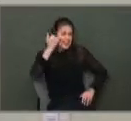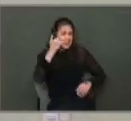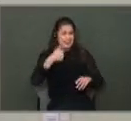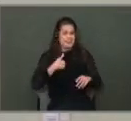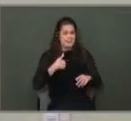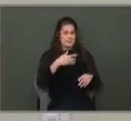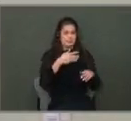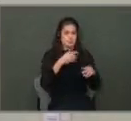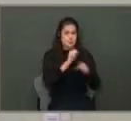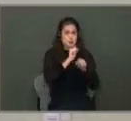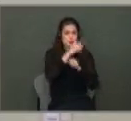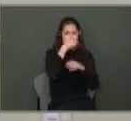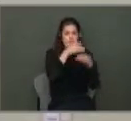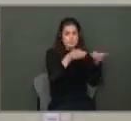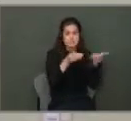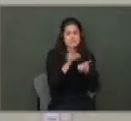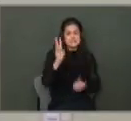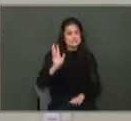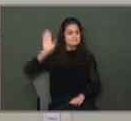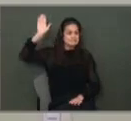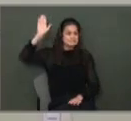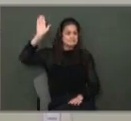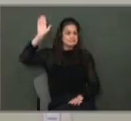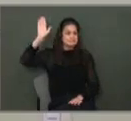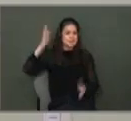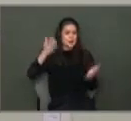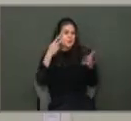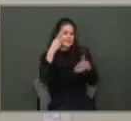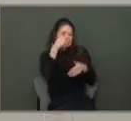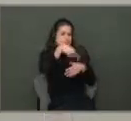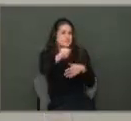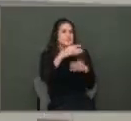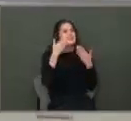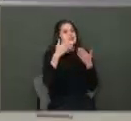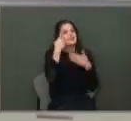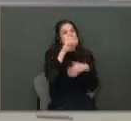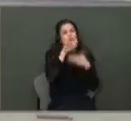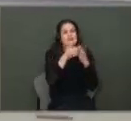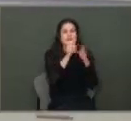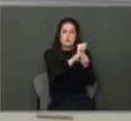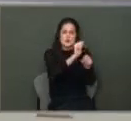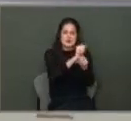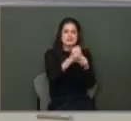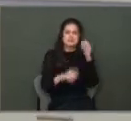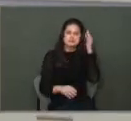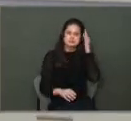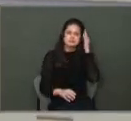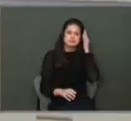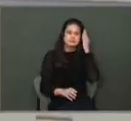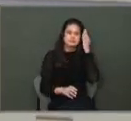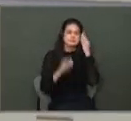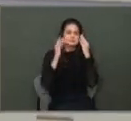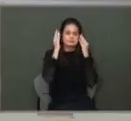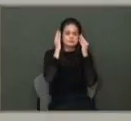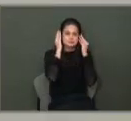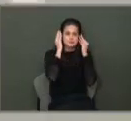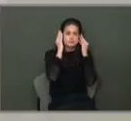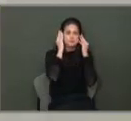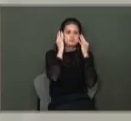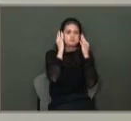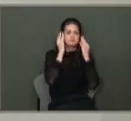a District 6 staffer? I just want everybody to see. And thank you guys for all the work that you do every day for our constituents. Thank you.